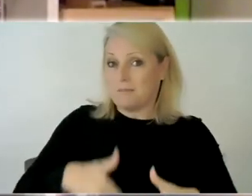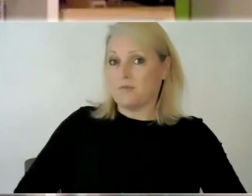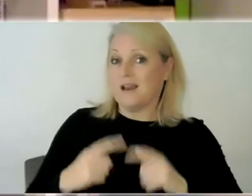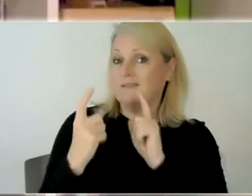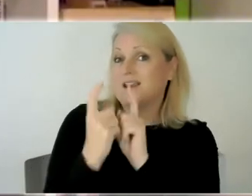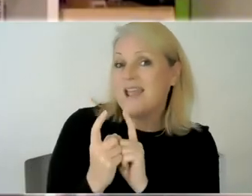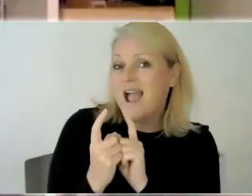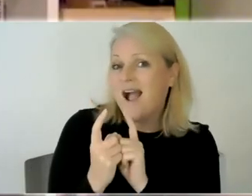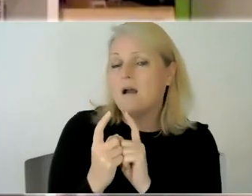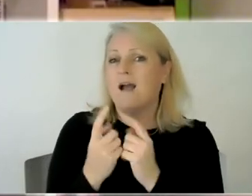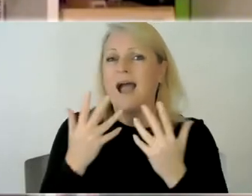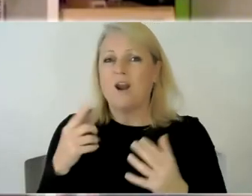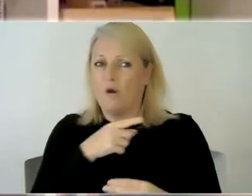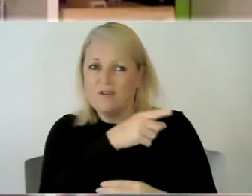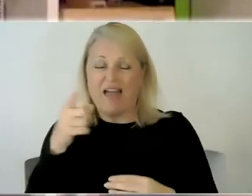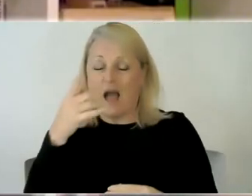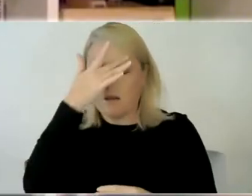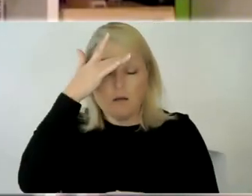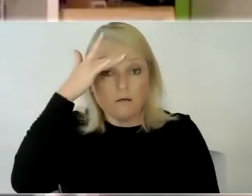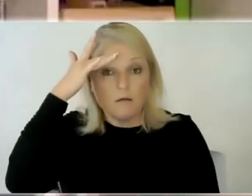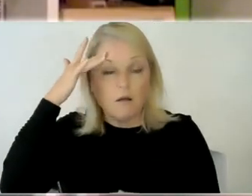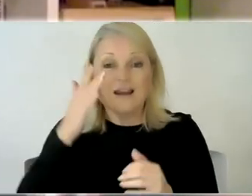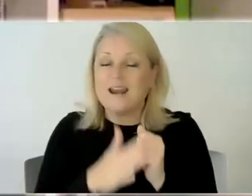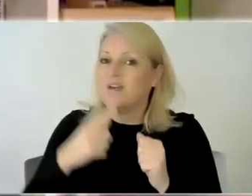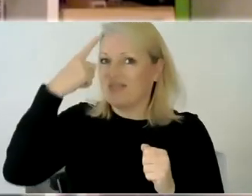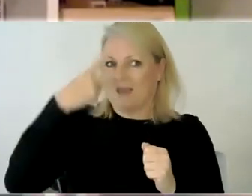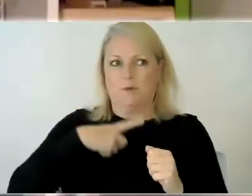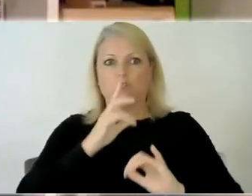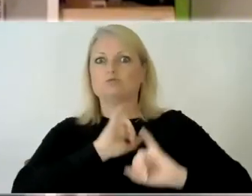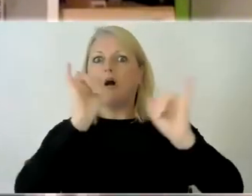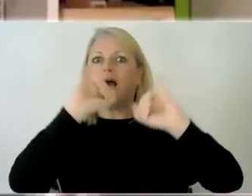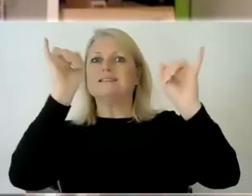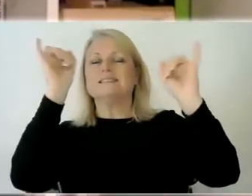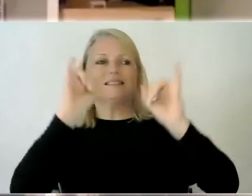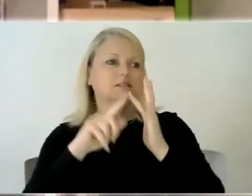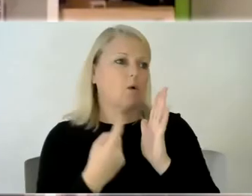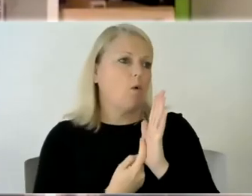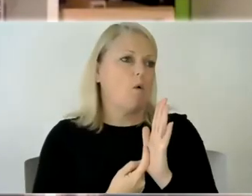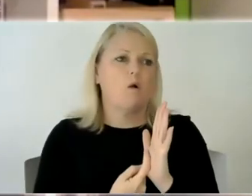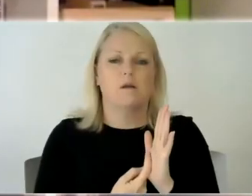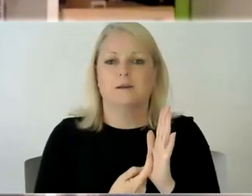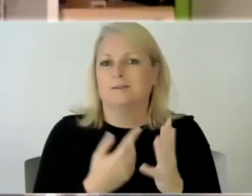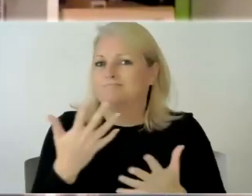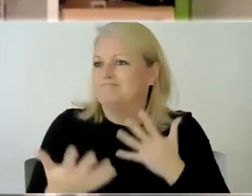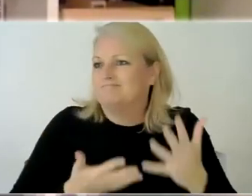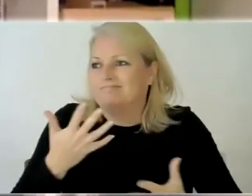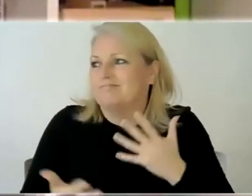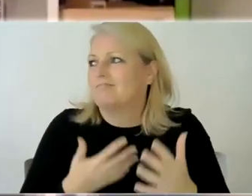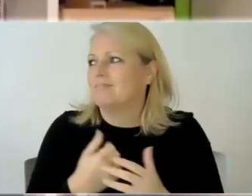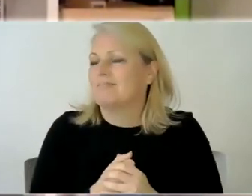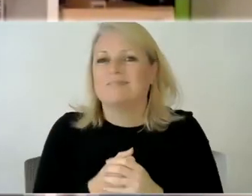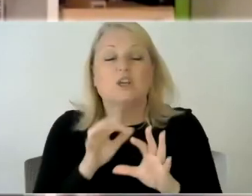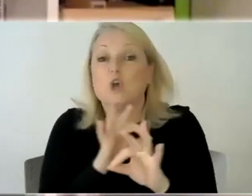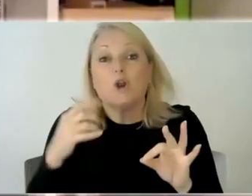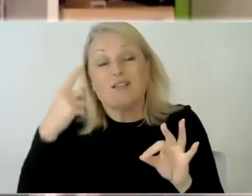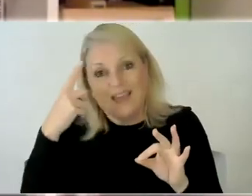haven't because they just haven't thought to do that because they're in crisis or they're in you know you don't always uh think of